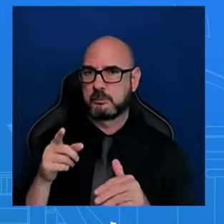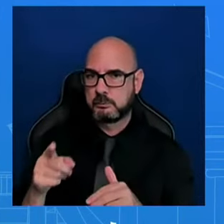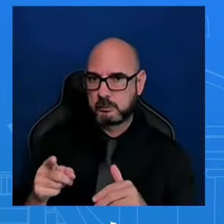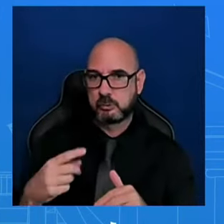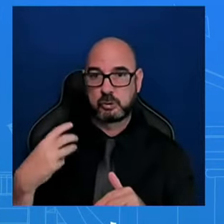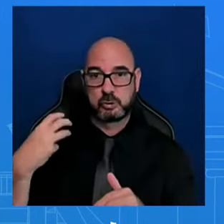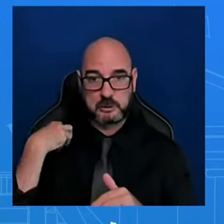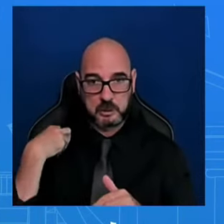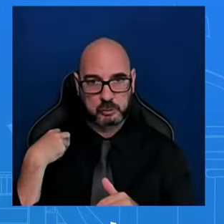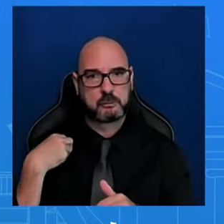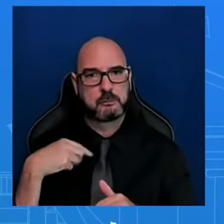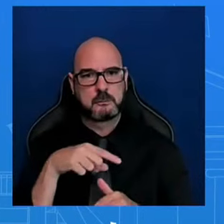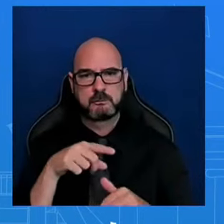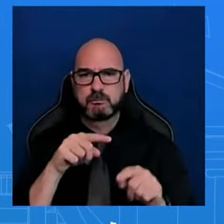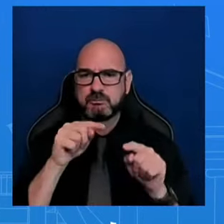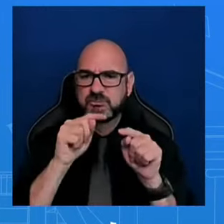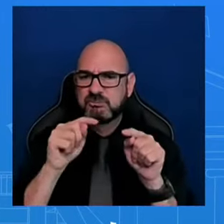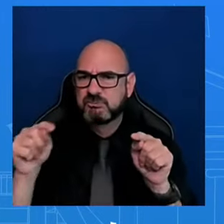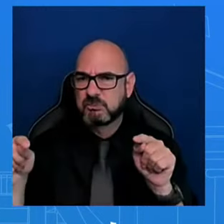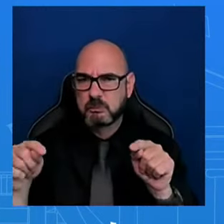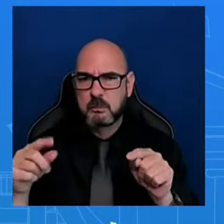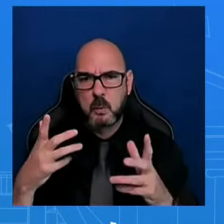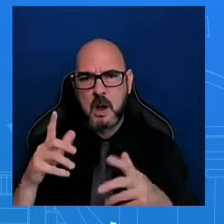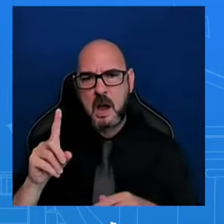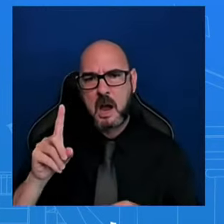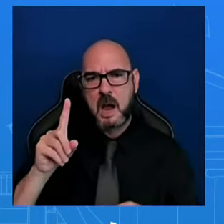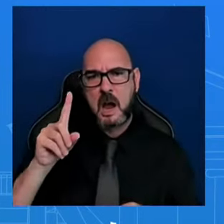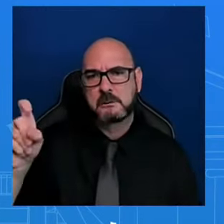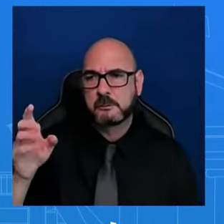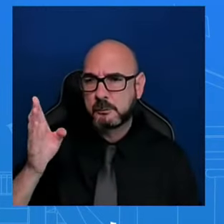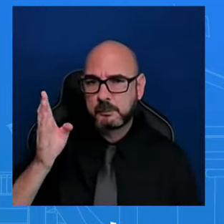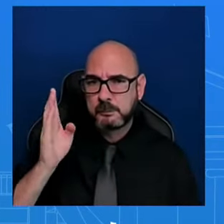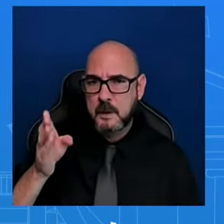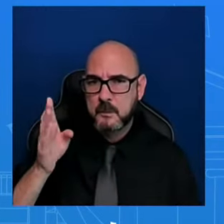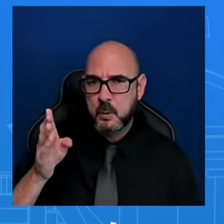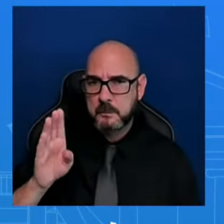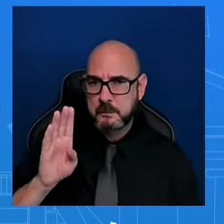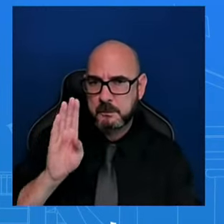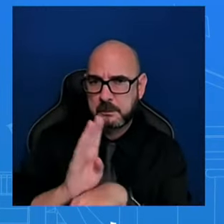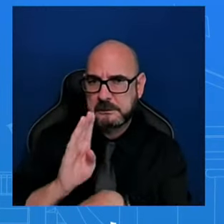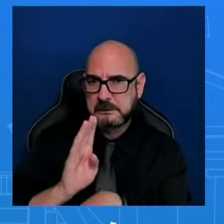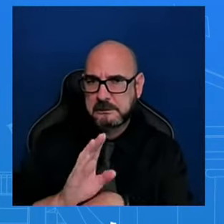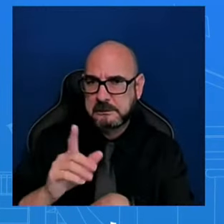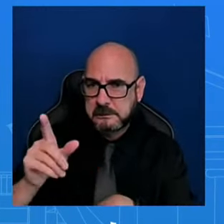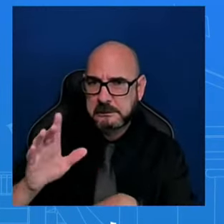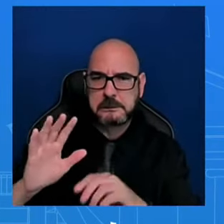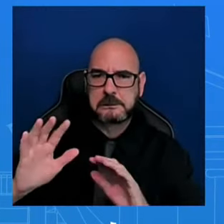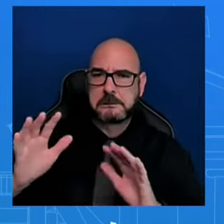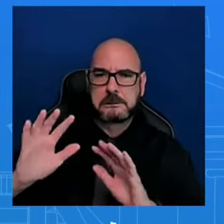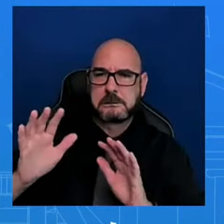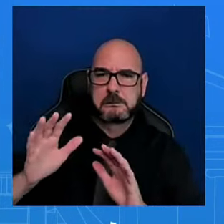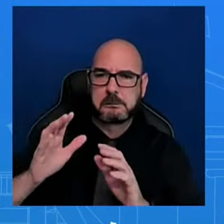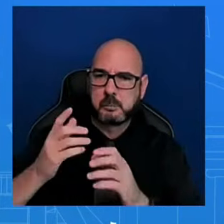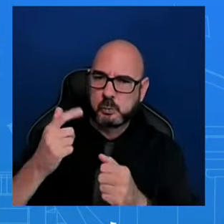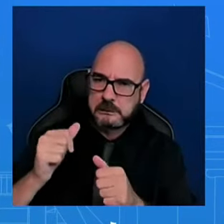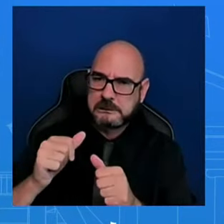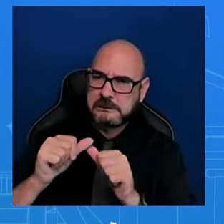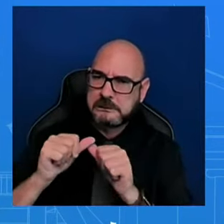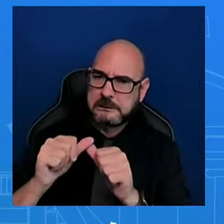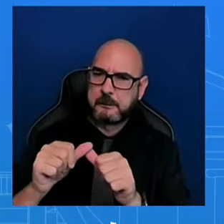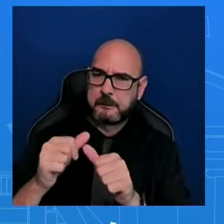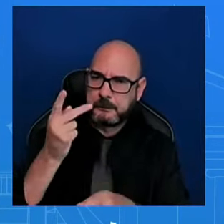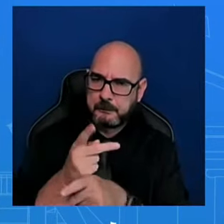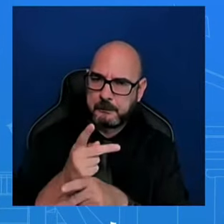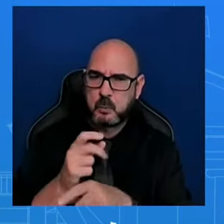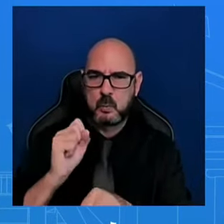Baltimore area, including retail chains and distributors, to encourage them to retain workers. So we wanted to make sure that we're